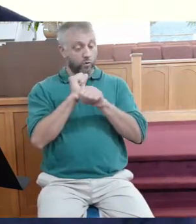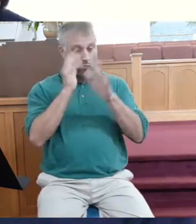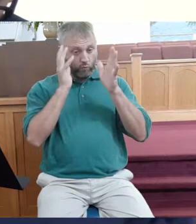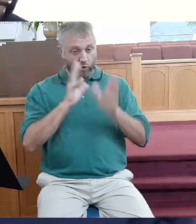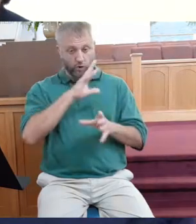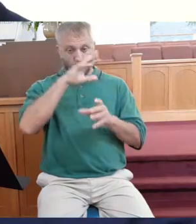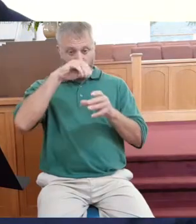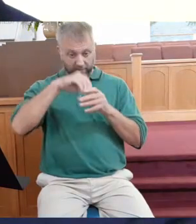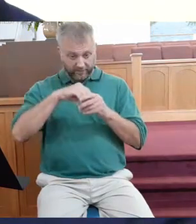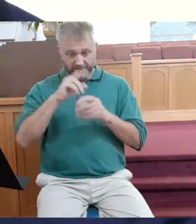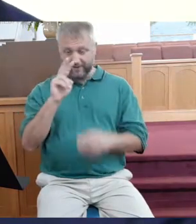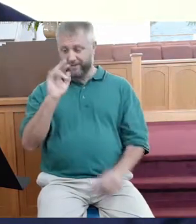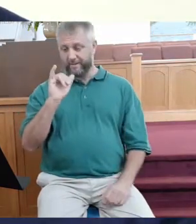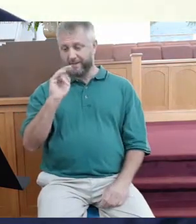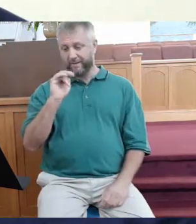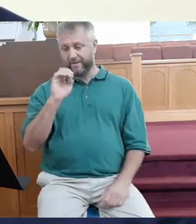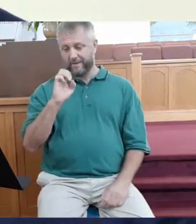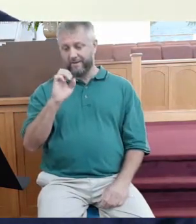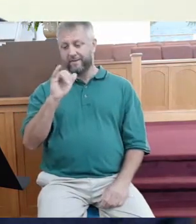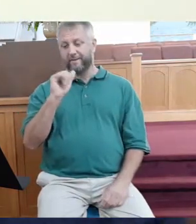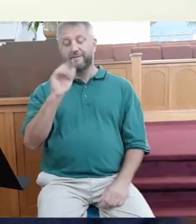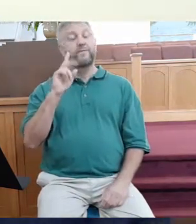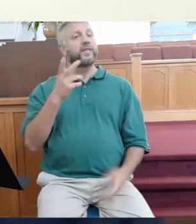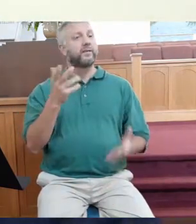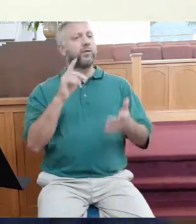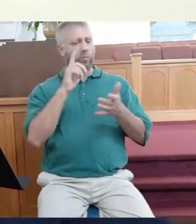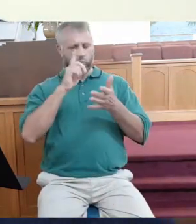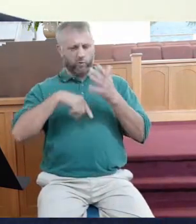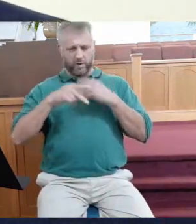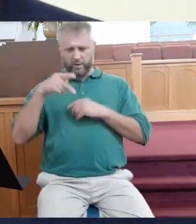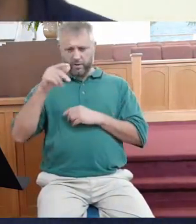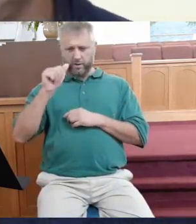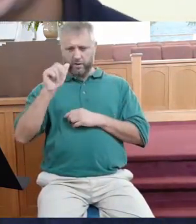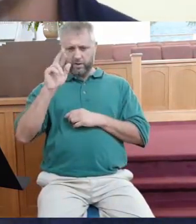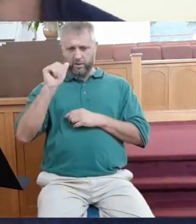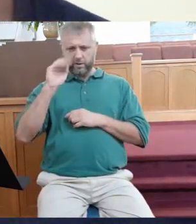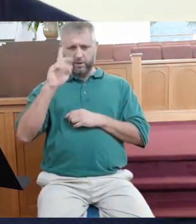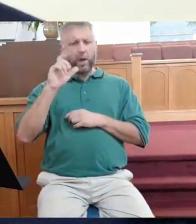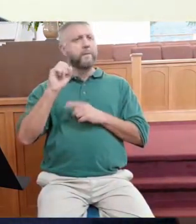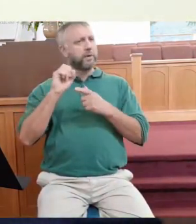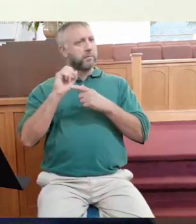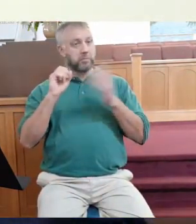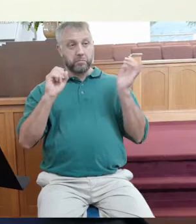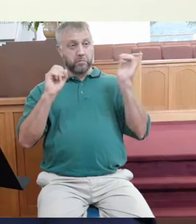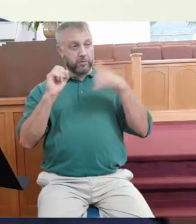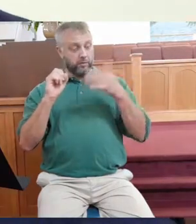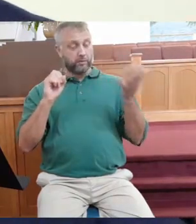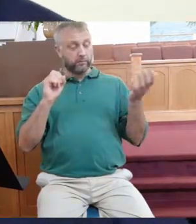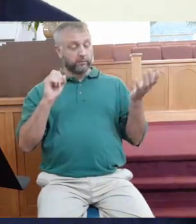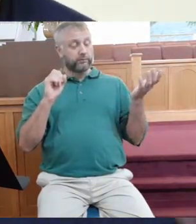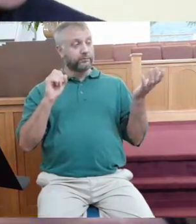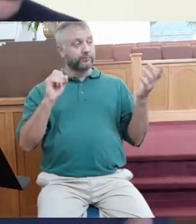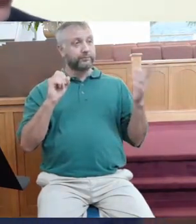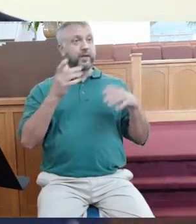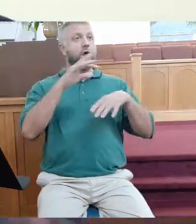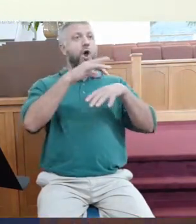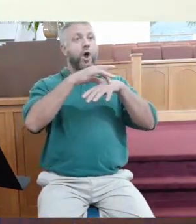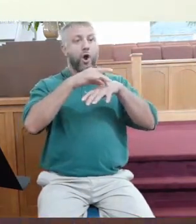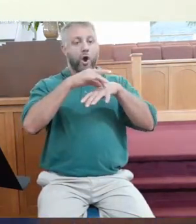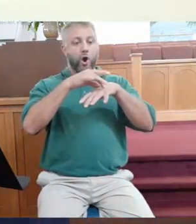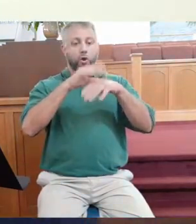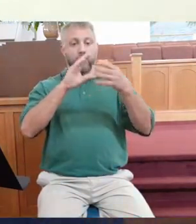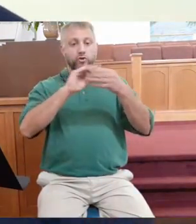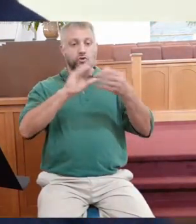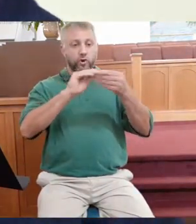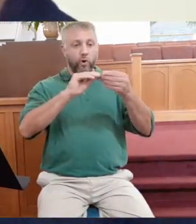in the vineyard. Before we read it, what is a parable? I've shared this with you every week in the study. What is a parable? It's an earthly story